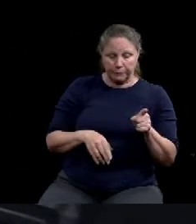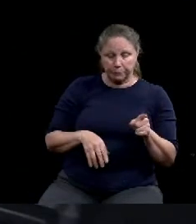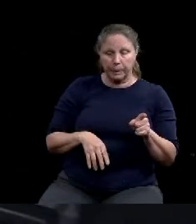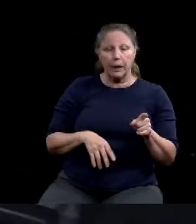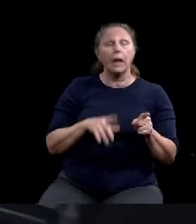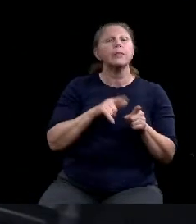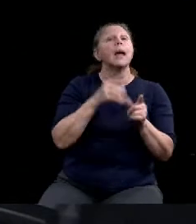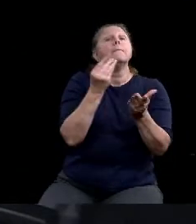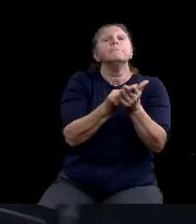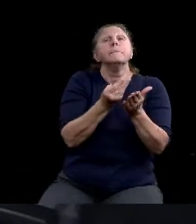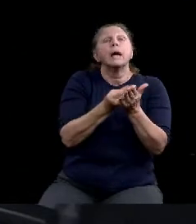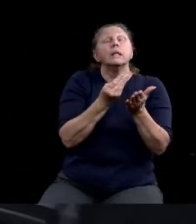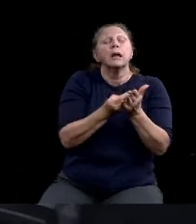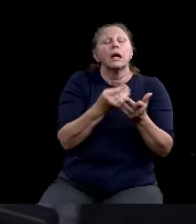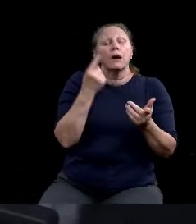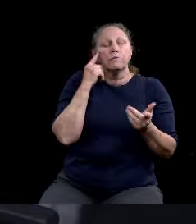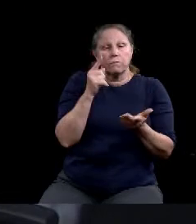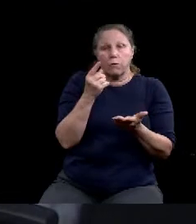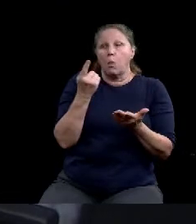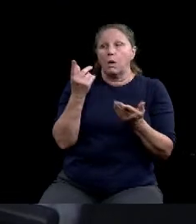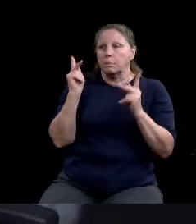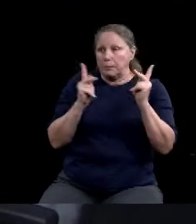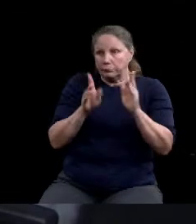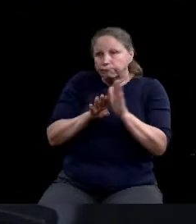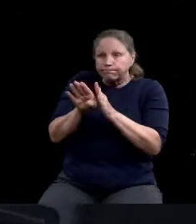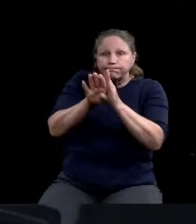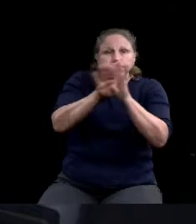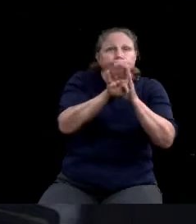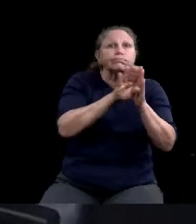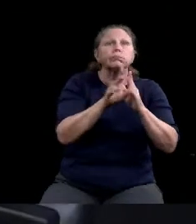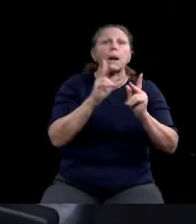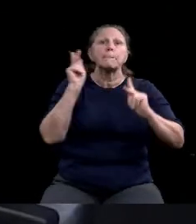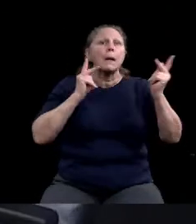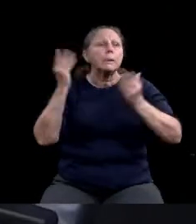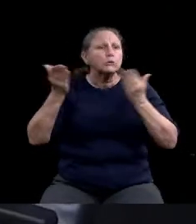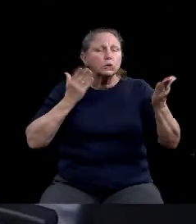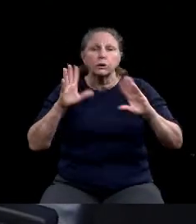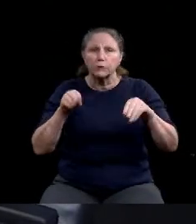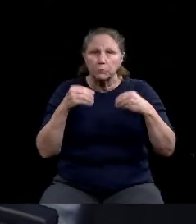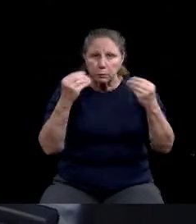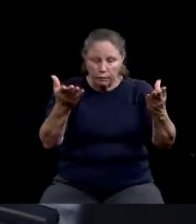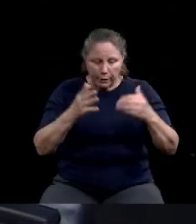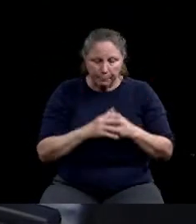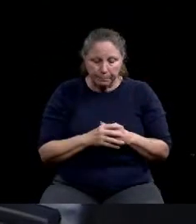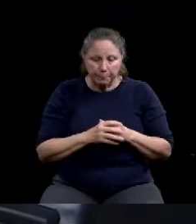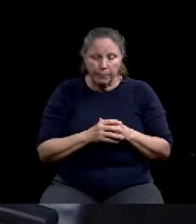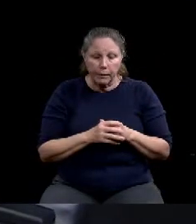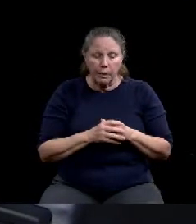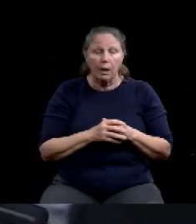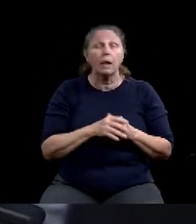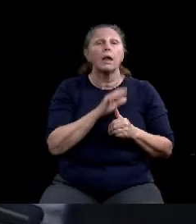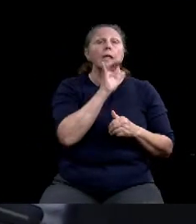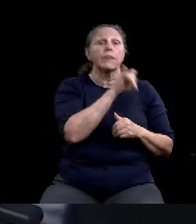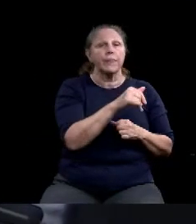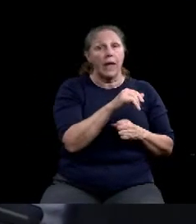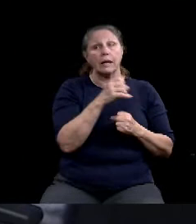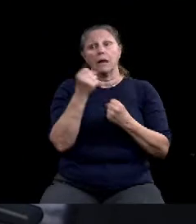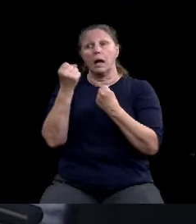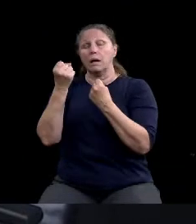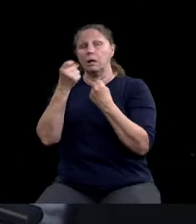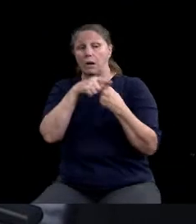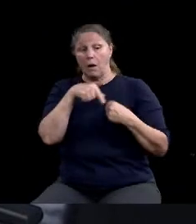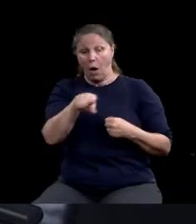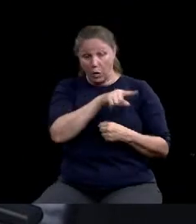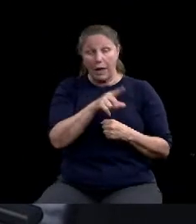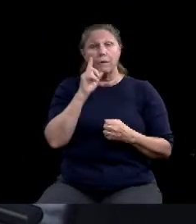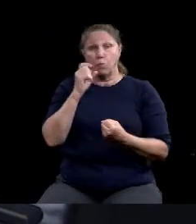and public service activities, which are in support of the city's COVID-19 response. The city of, of Waco was awarded